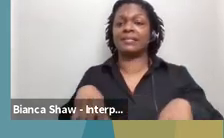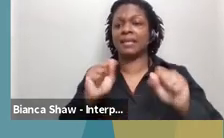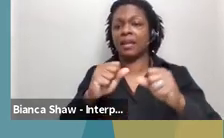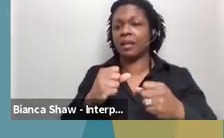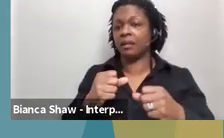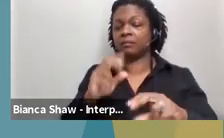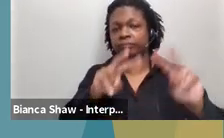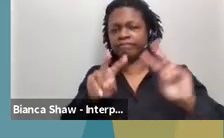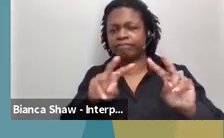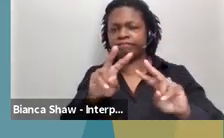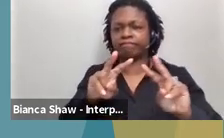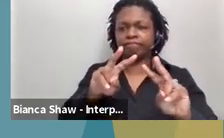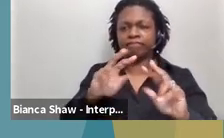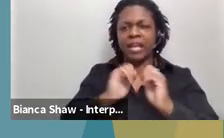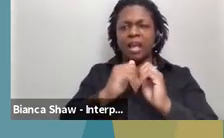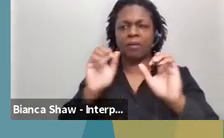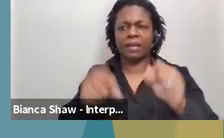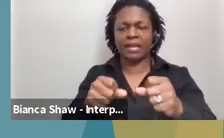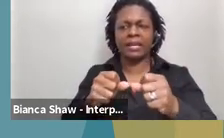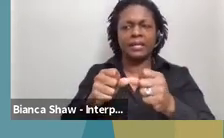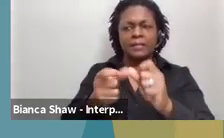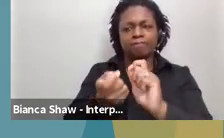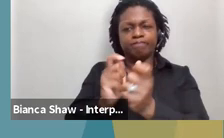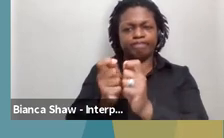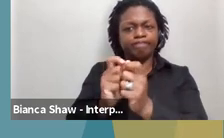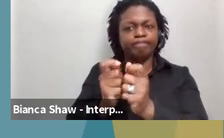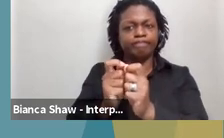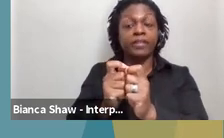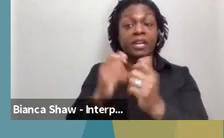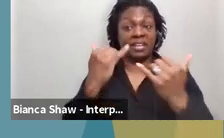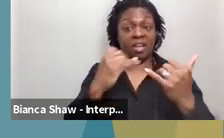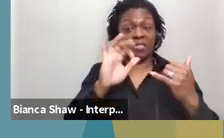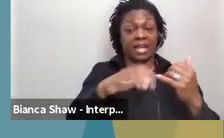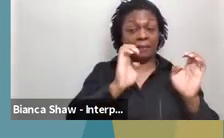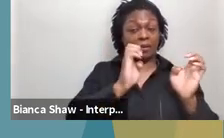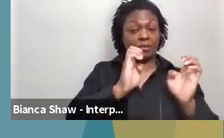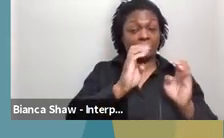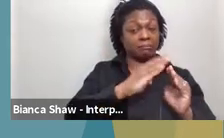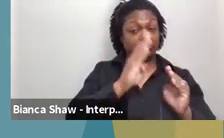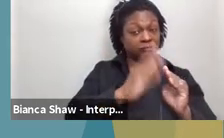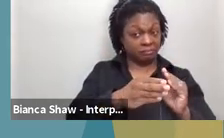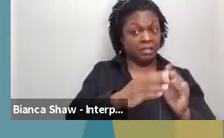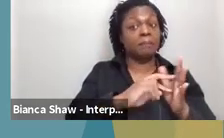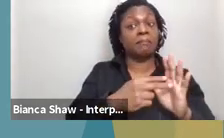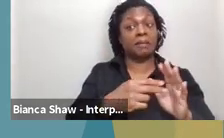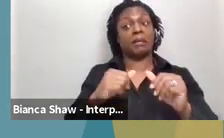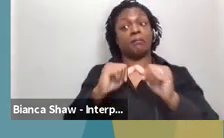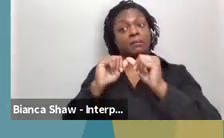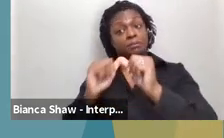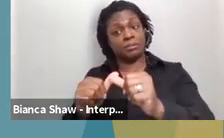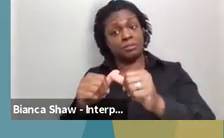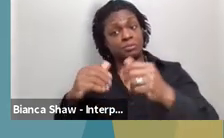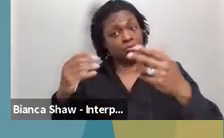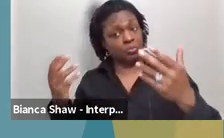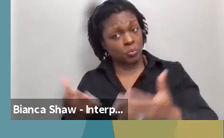after the public health emergency has ended, um, what are things that we will be able to continue, um,